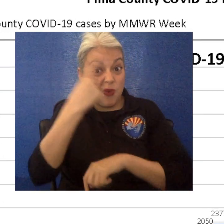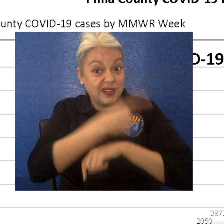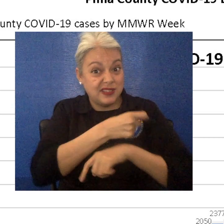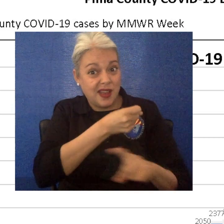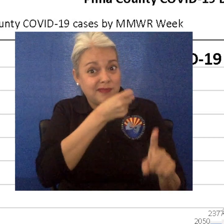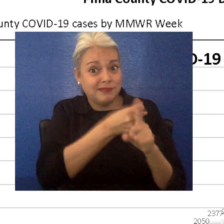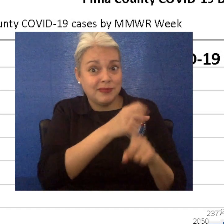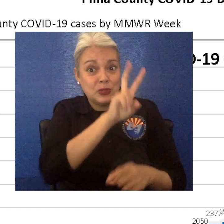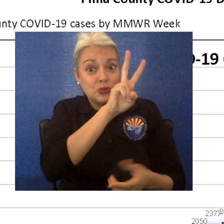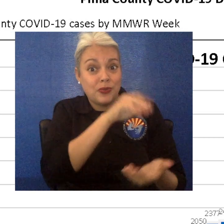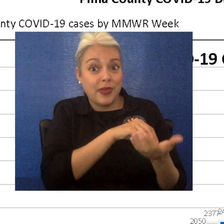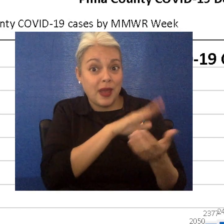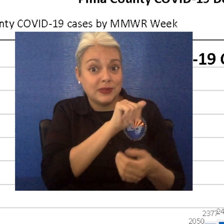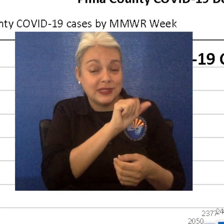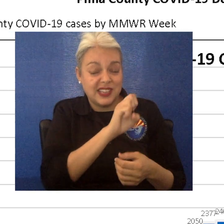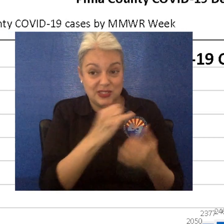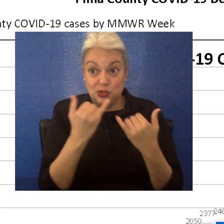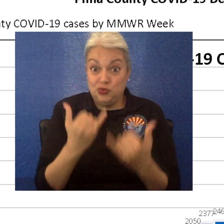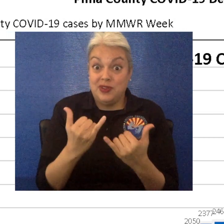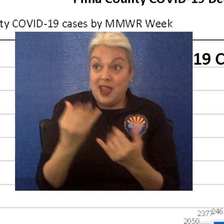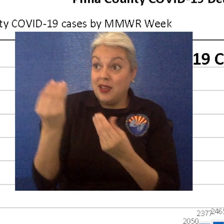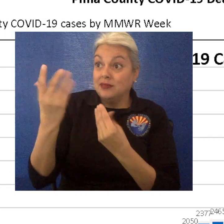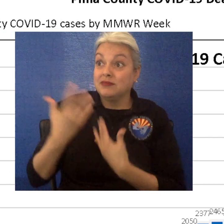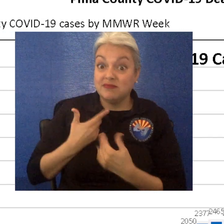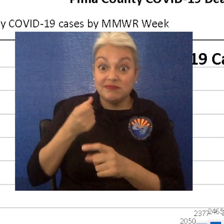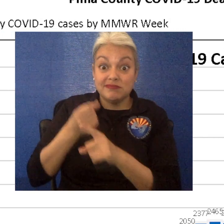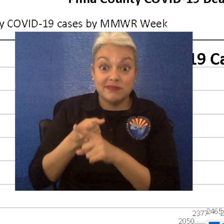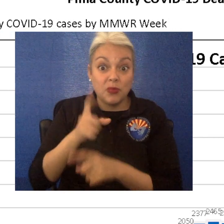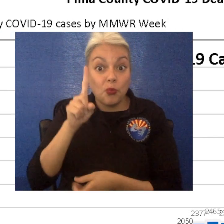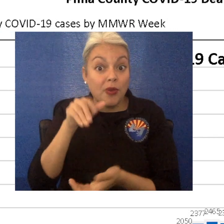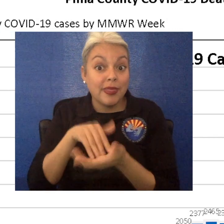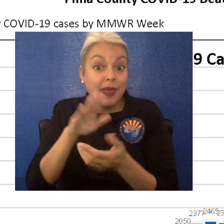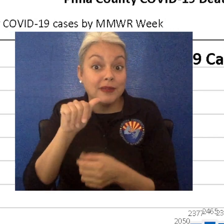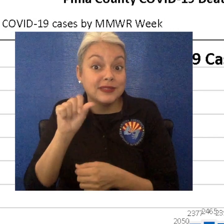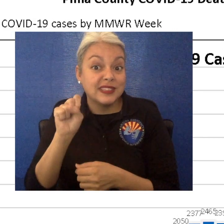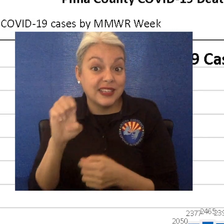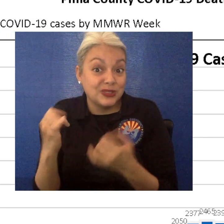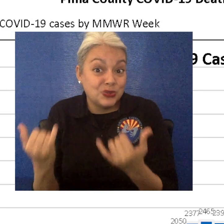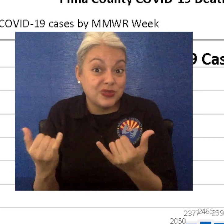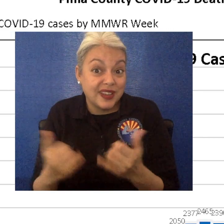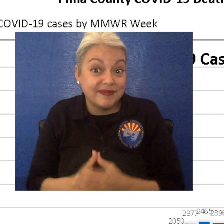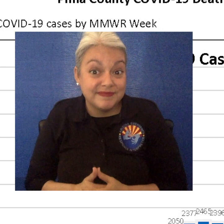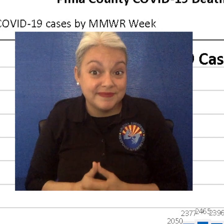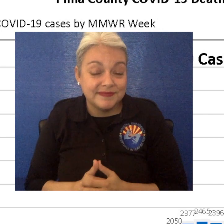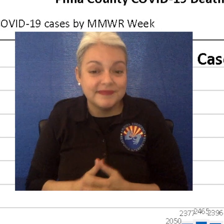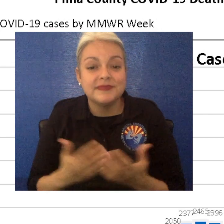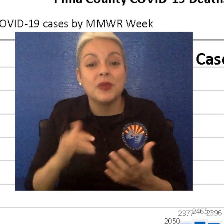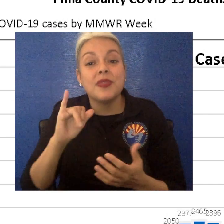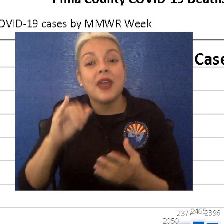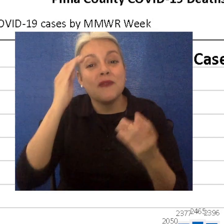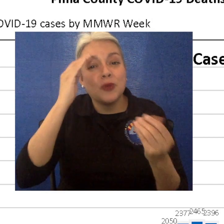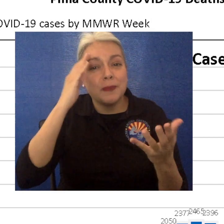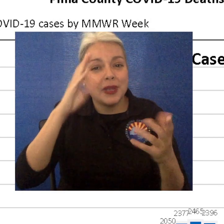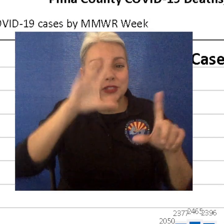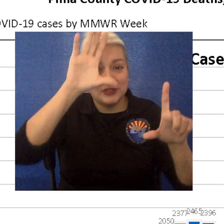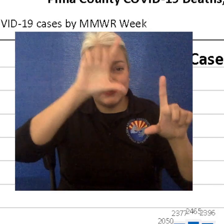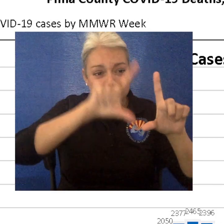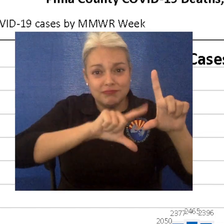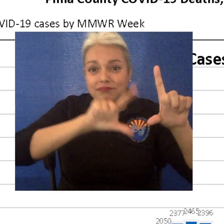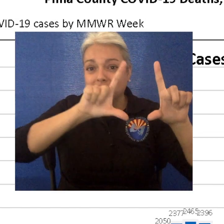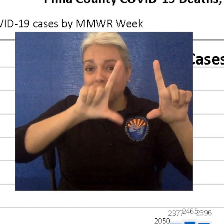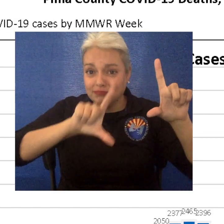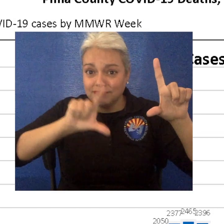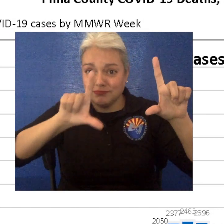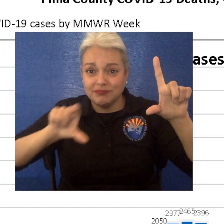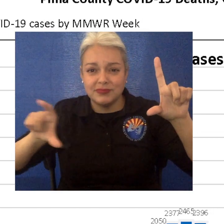in one day. Today, we've reported over 1,000. The statistics are documented in an aggregated fashion in